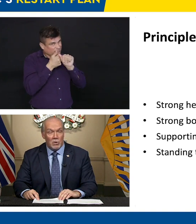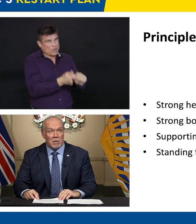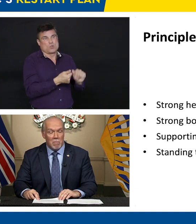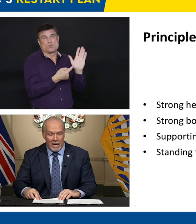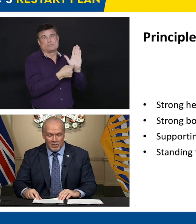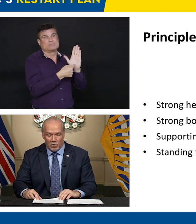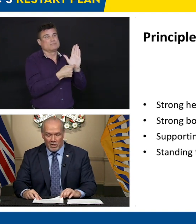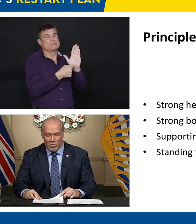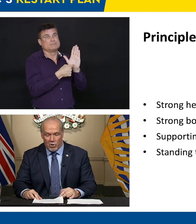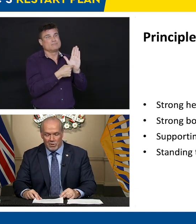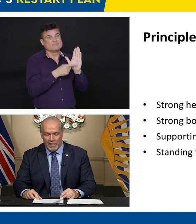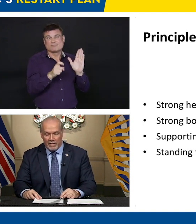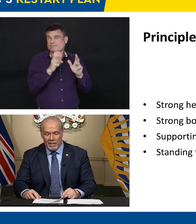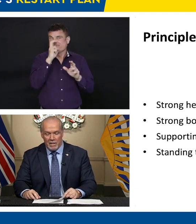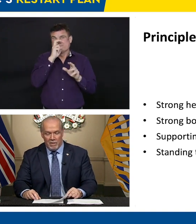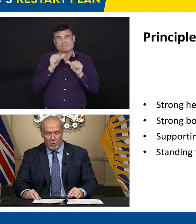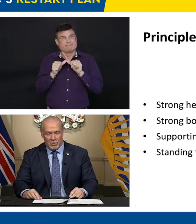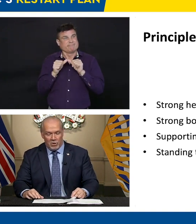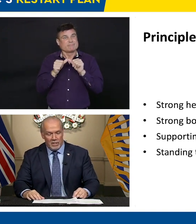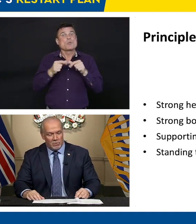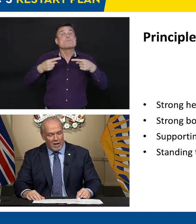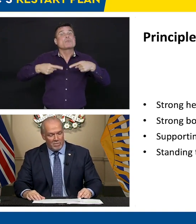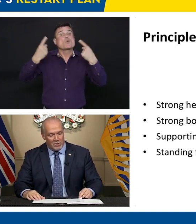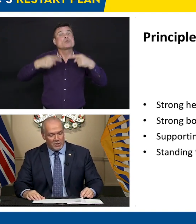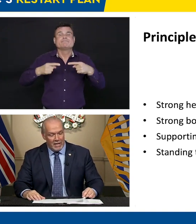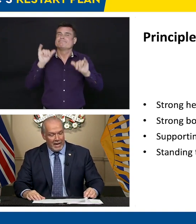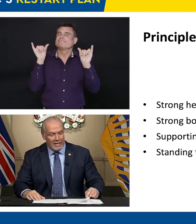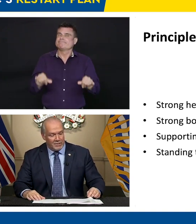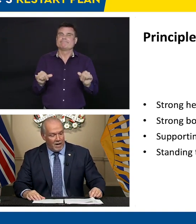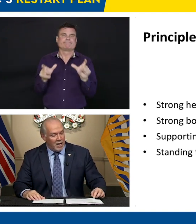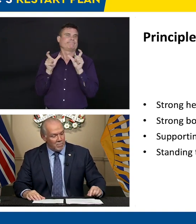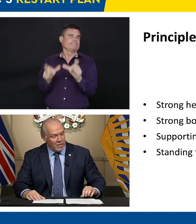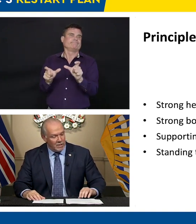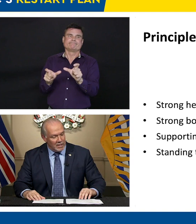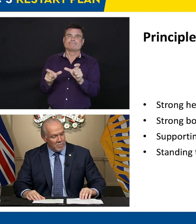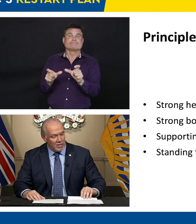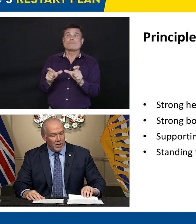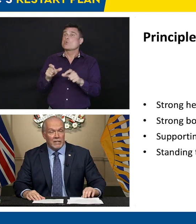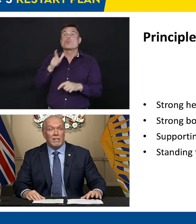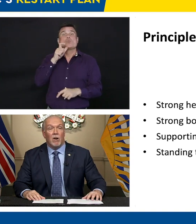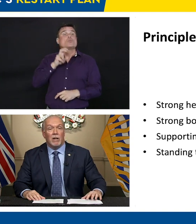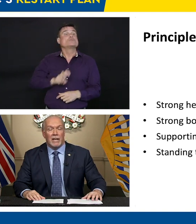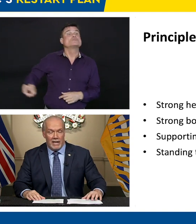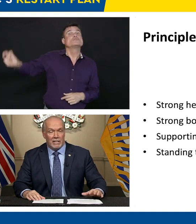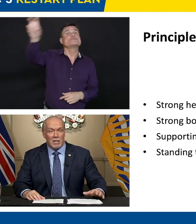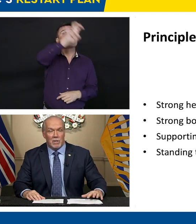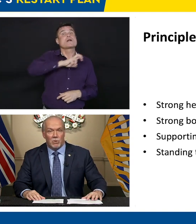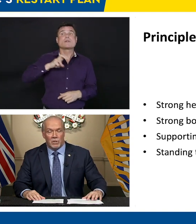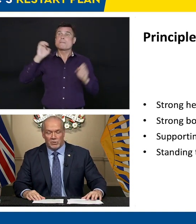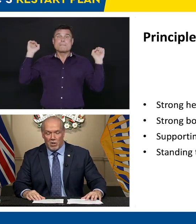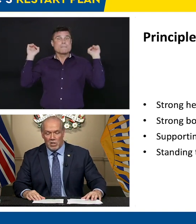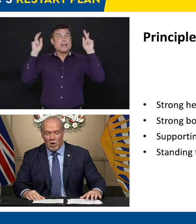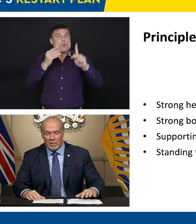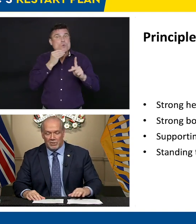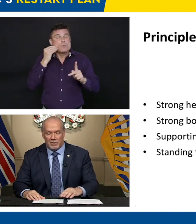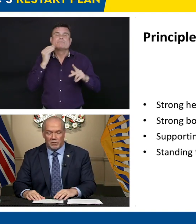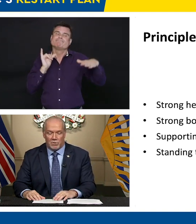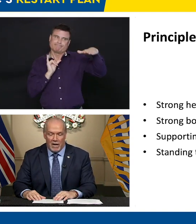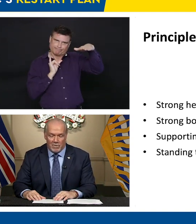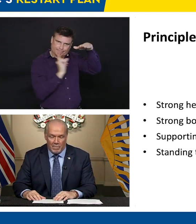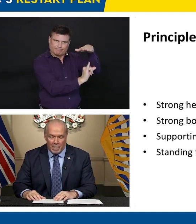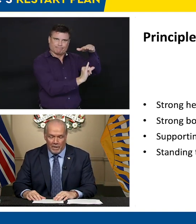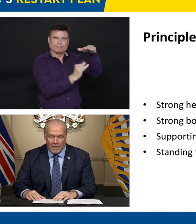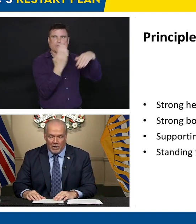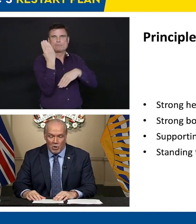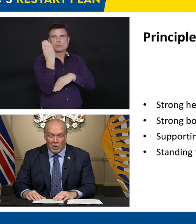including mandatory quarantine for returning travelers and a time limit, and a limit, of course, on non-essential